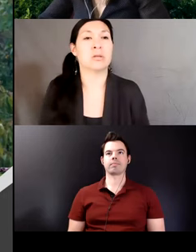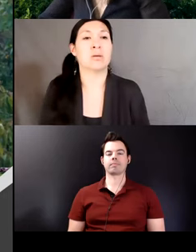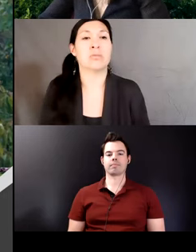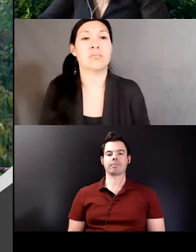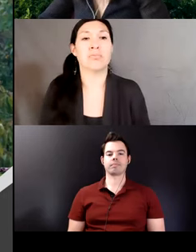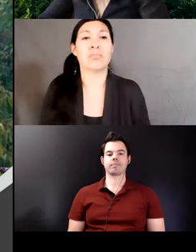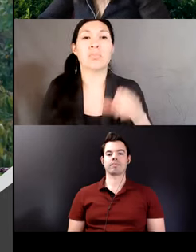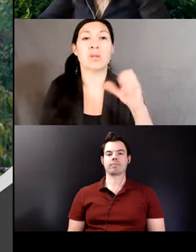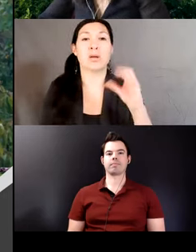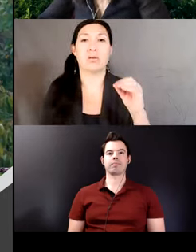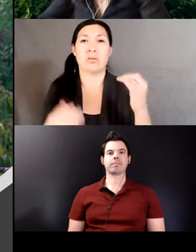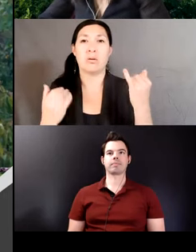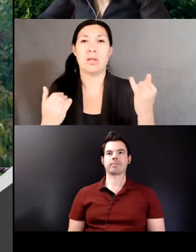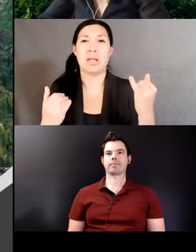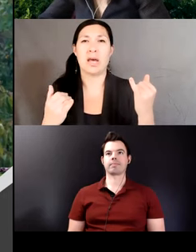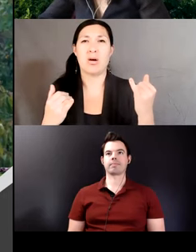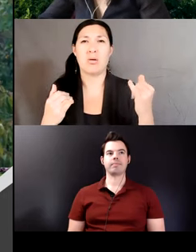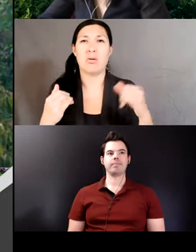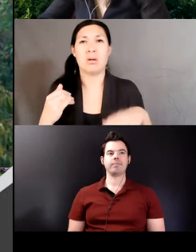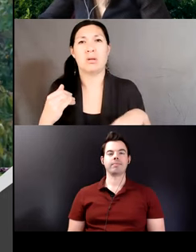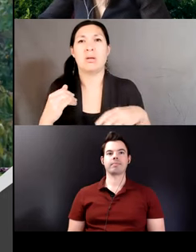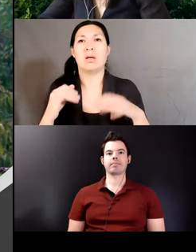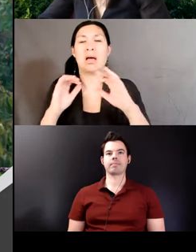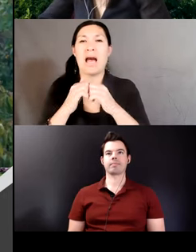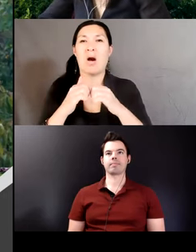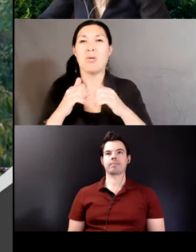as stated in